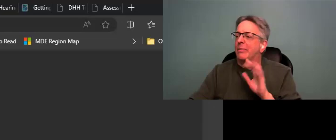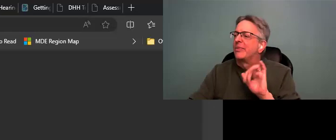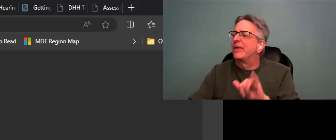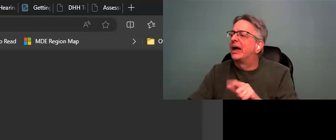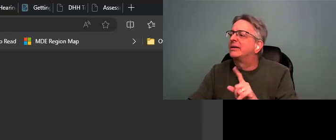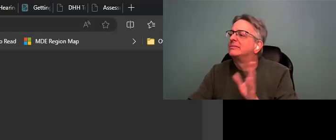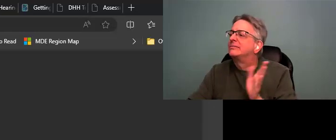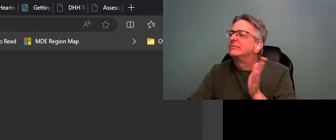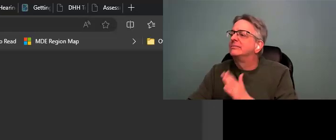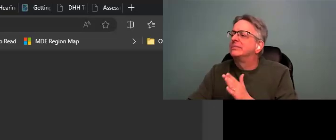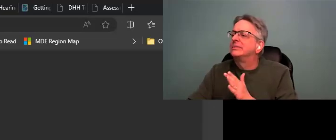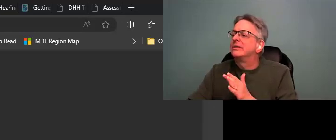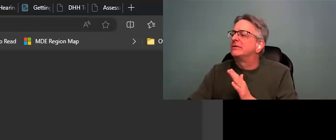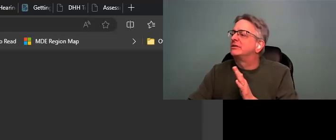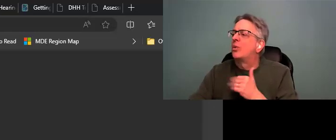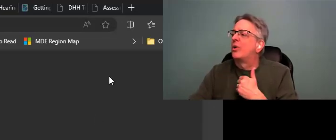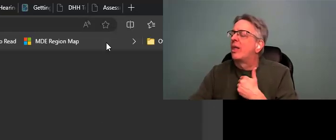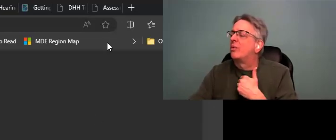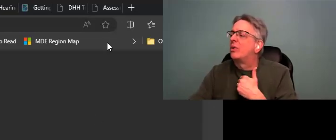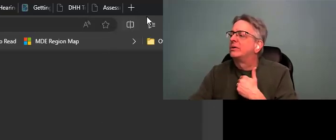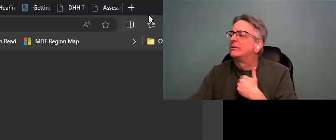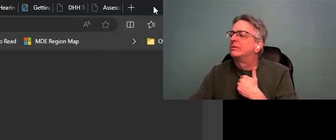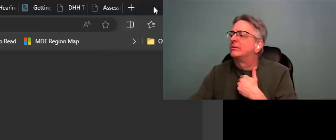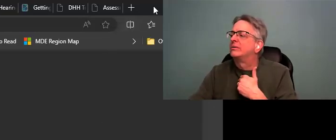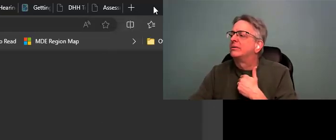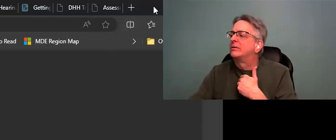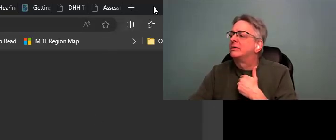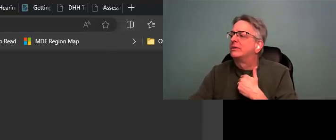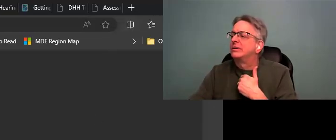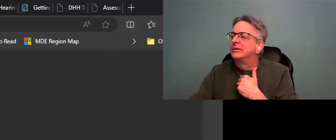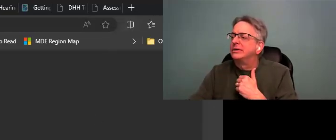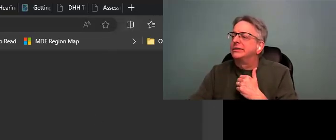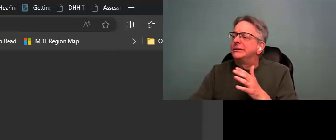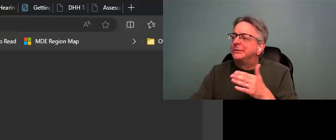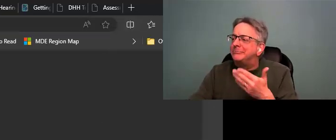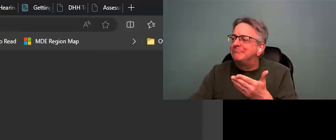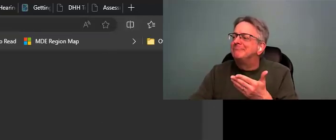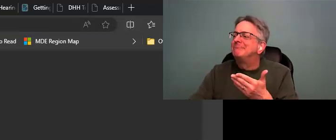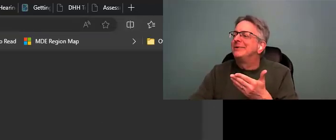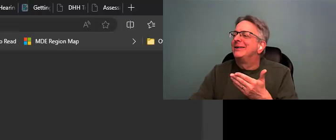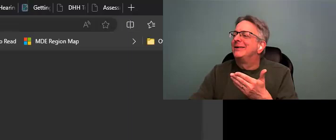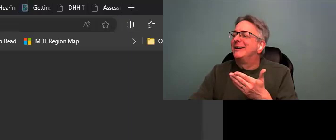All right. I'm sorry about that. Let's go to a different one here.